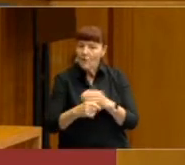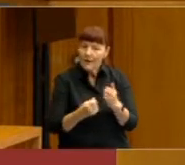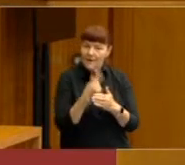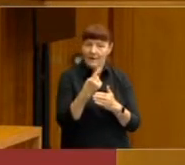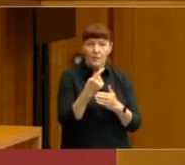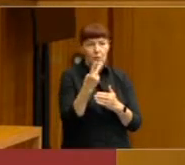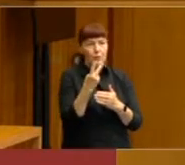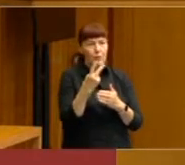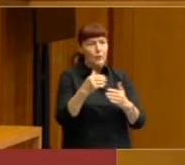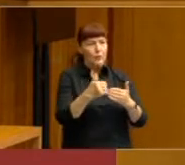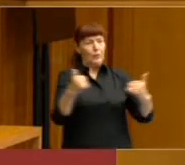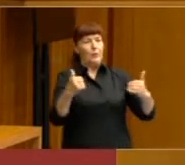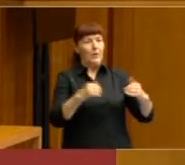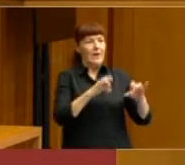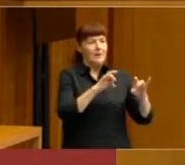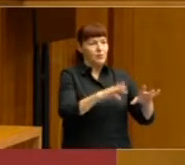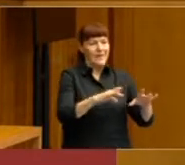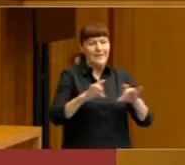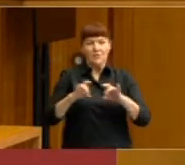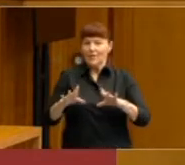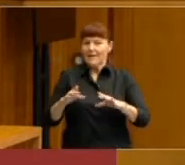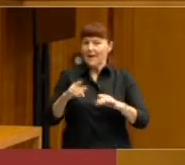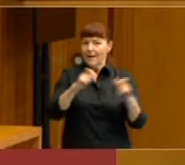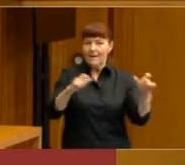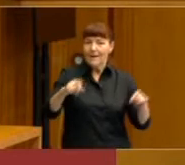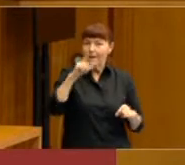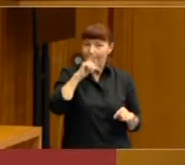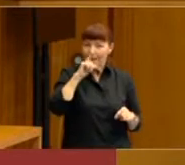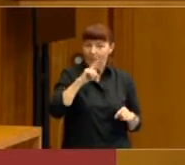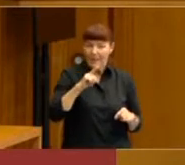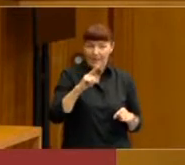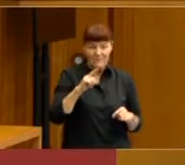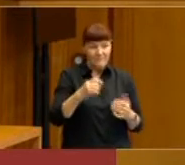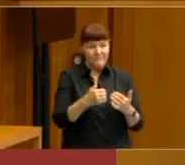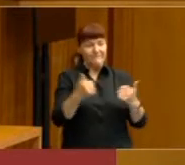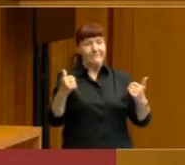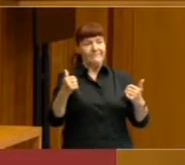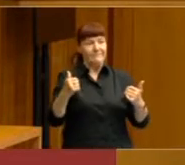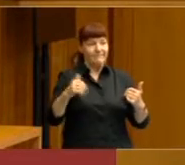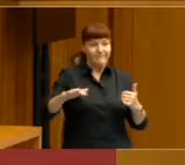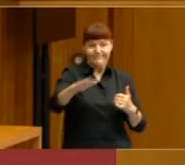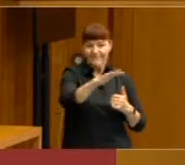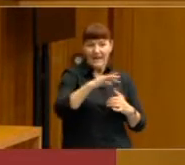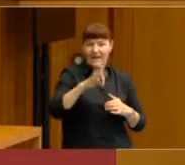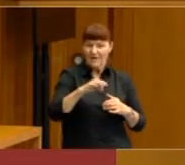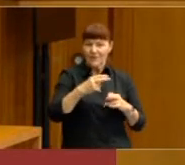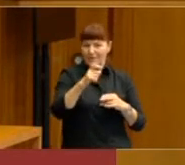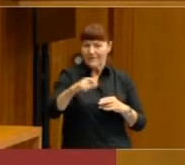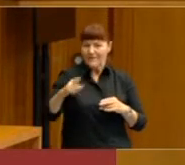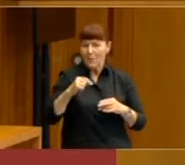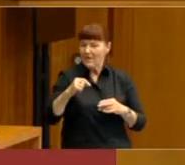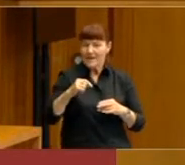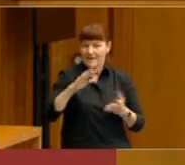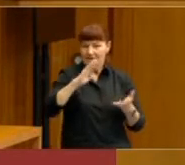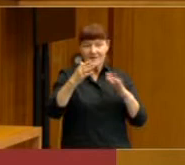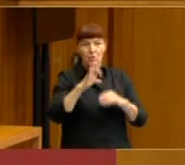an increasingly divided electorate that contributed to this unexpected outcome. So with the